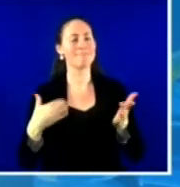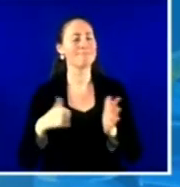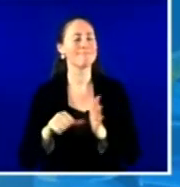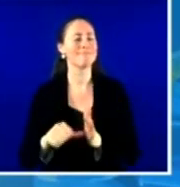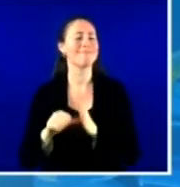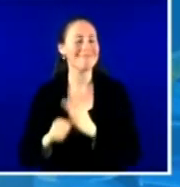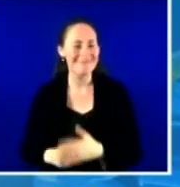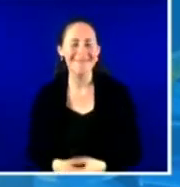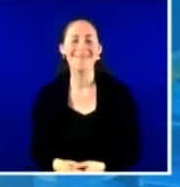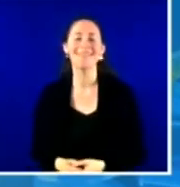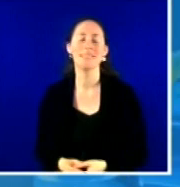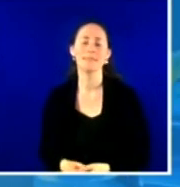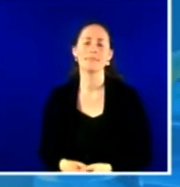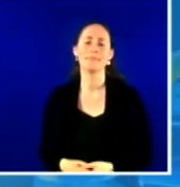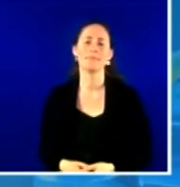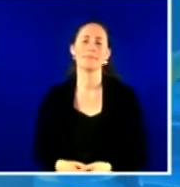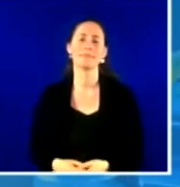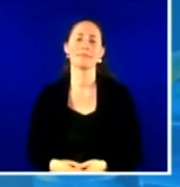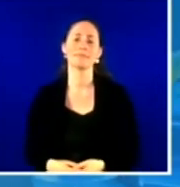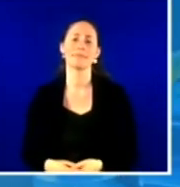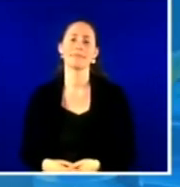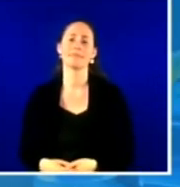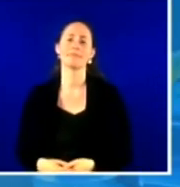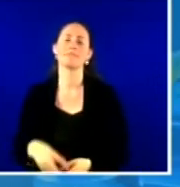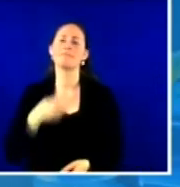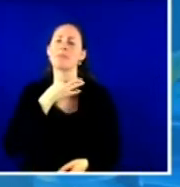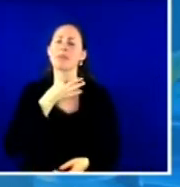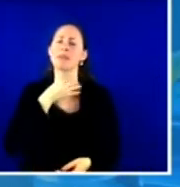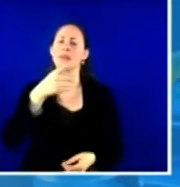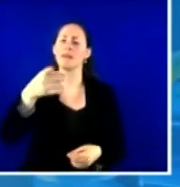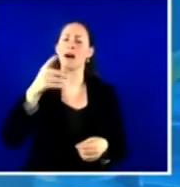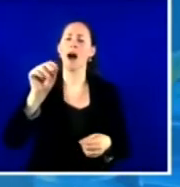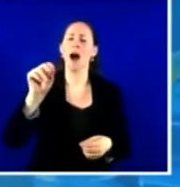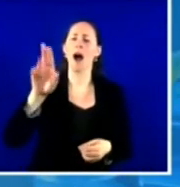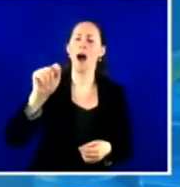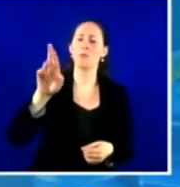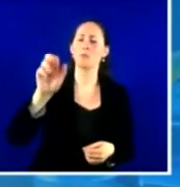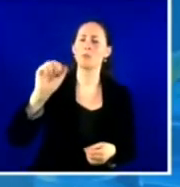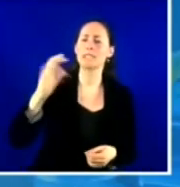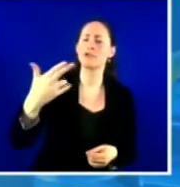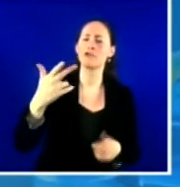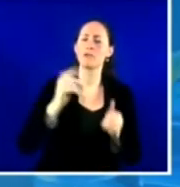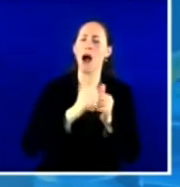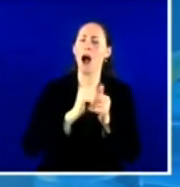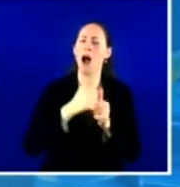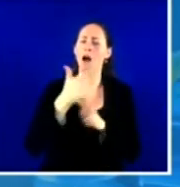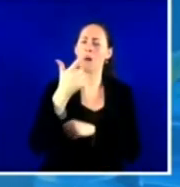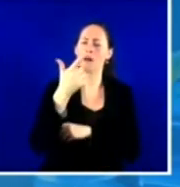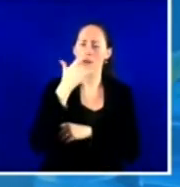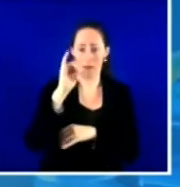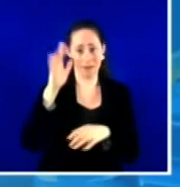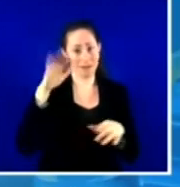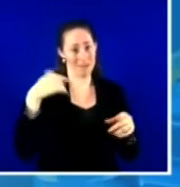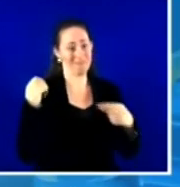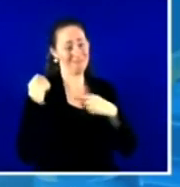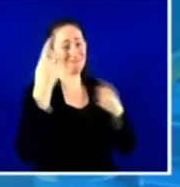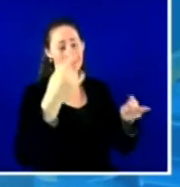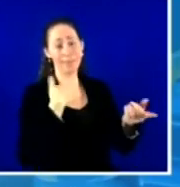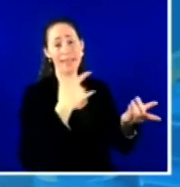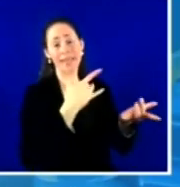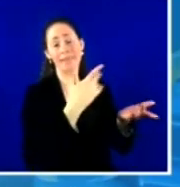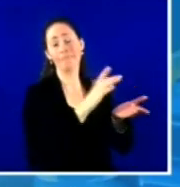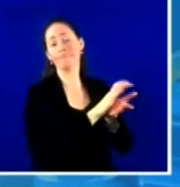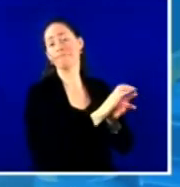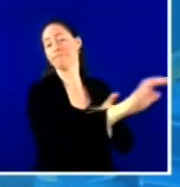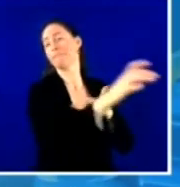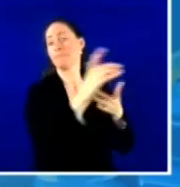to those groups that really traditionally have been marginalized, know, have been medically underserved,